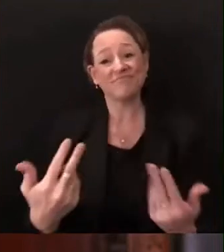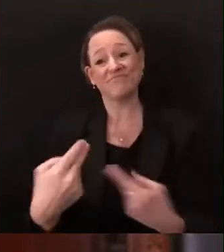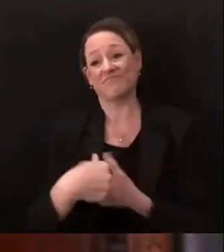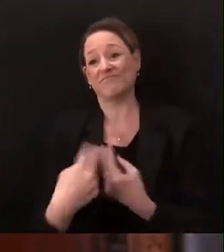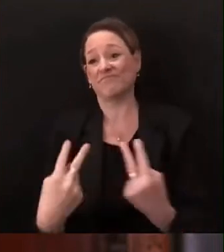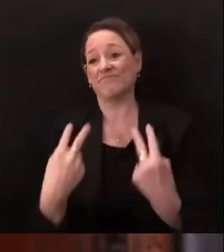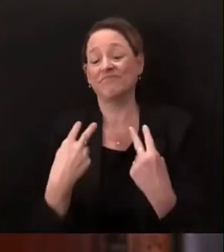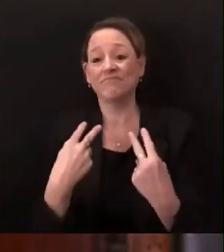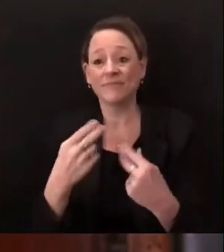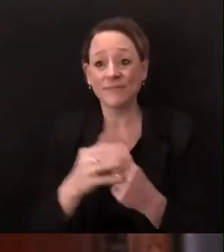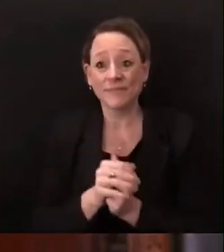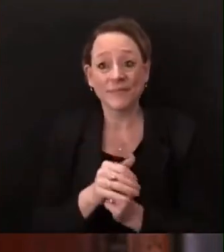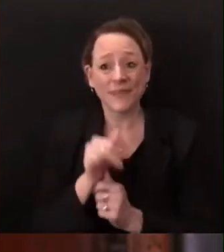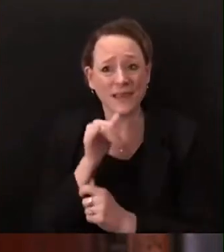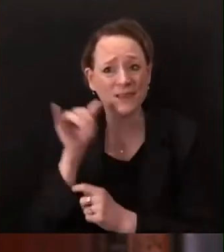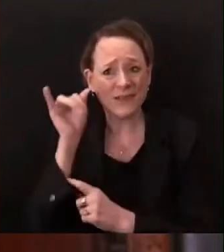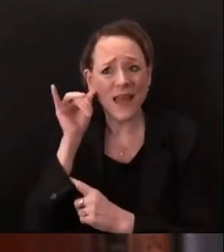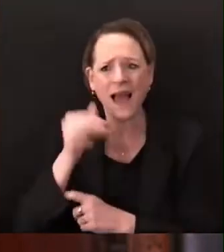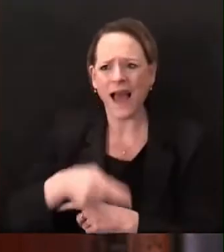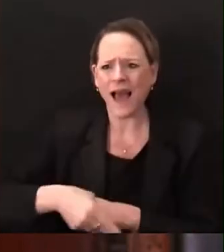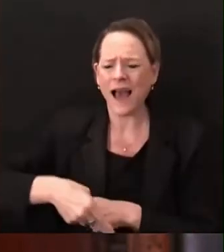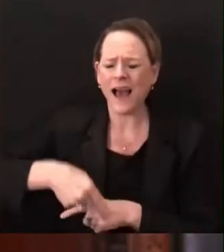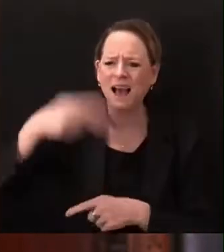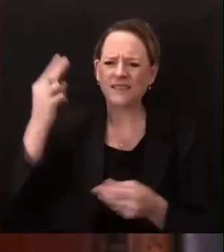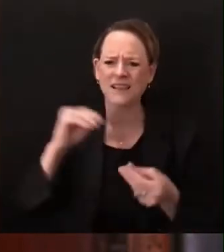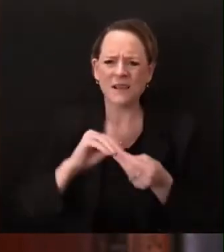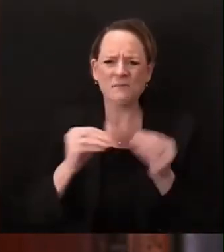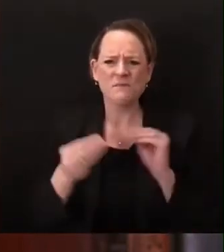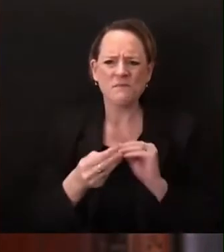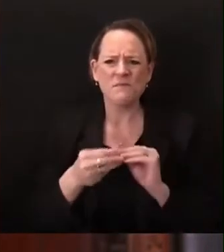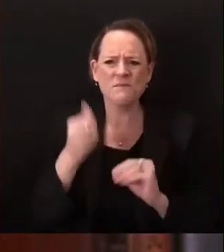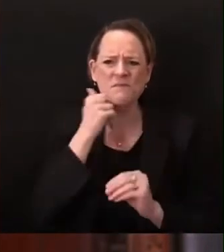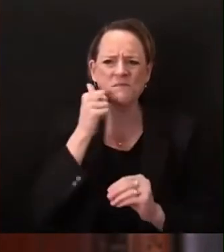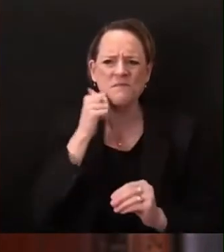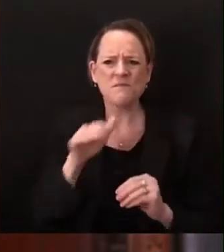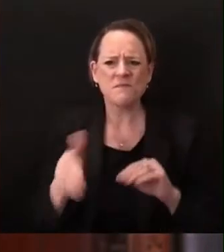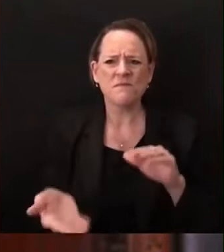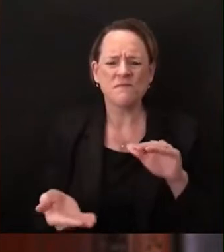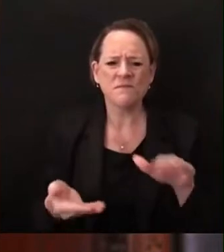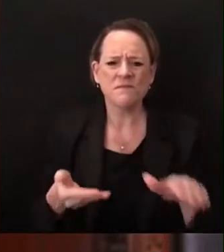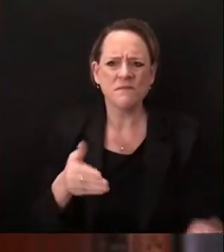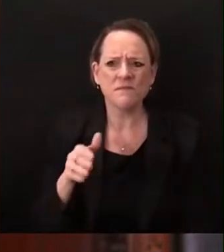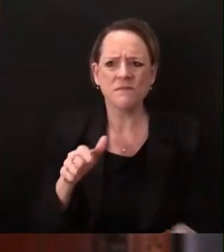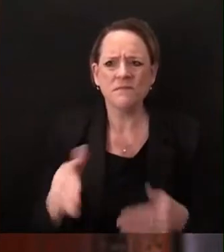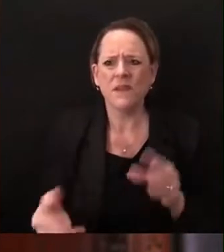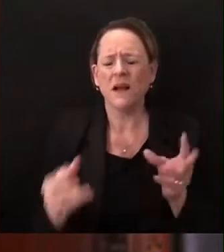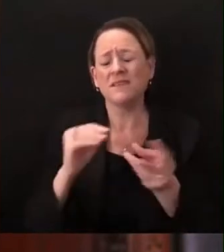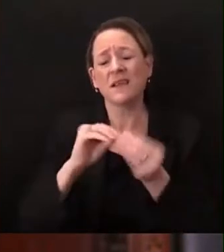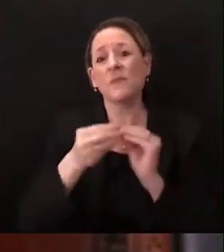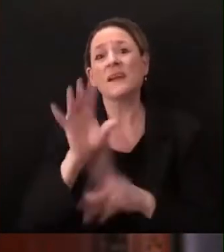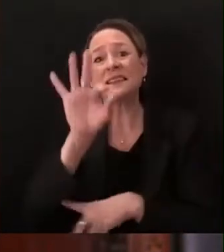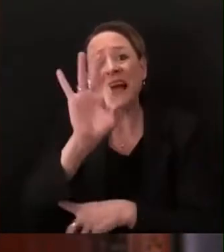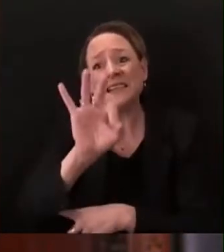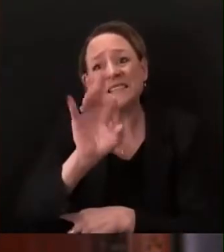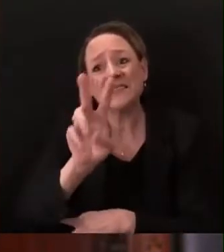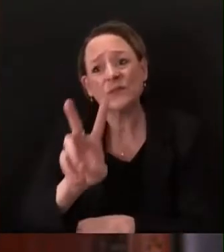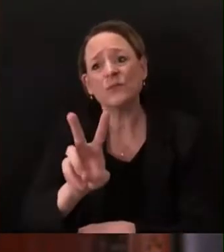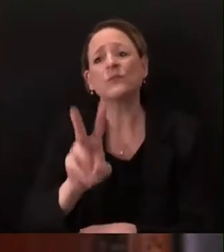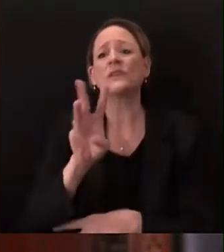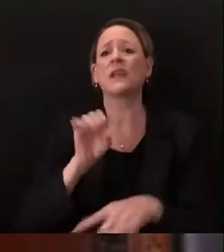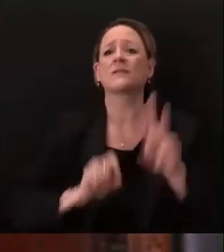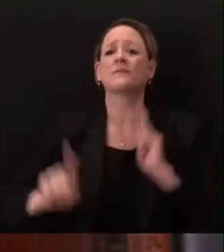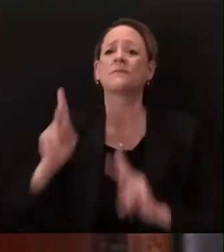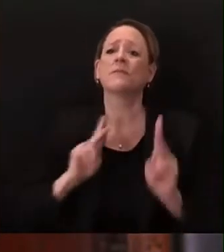reported death daily death toll with 92 wisconsinites losing the battle against covid-19 that's